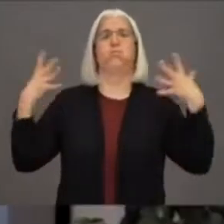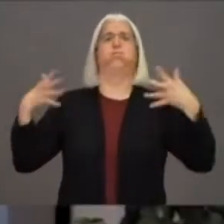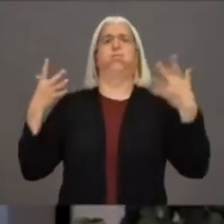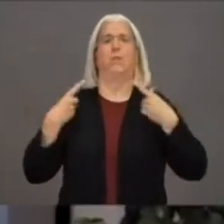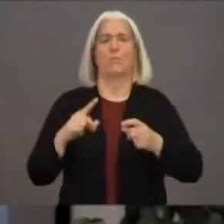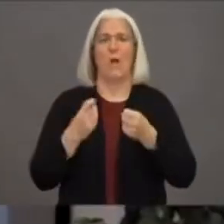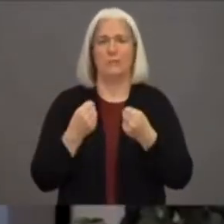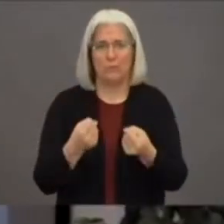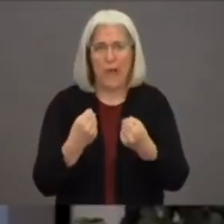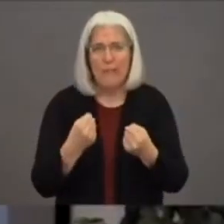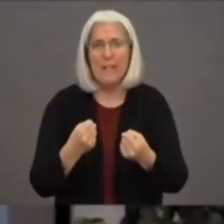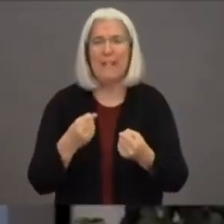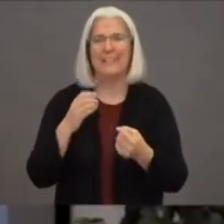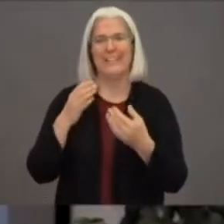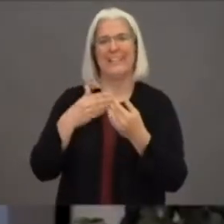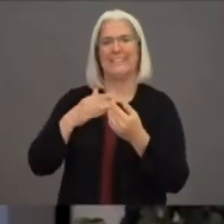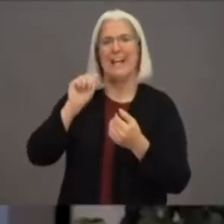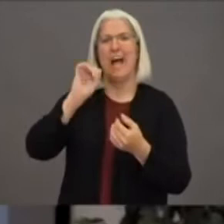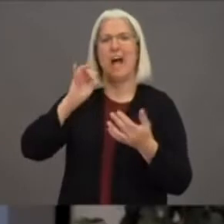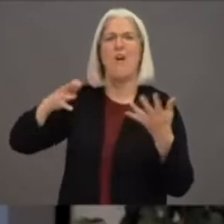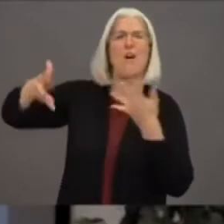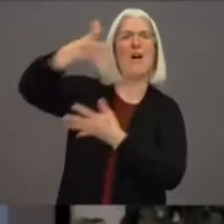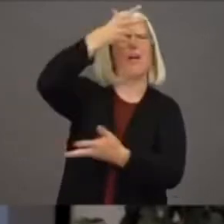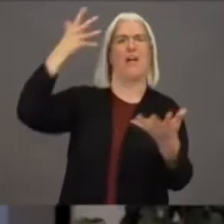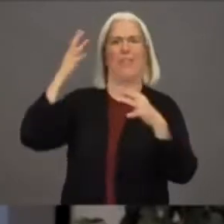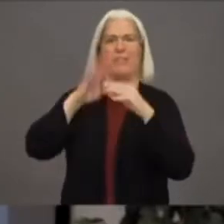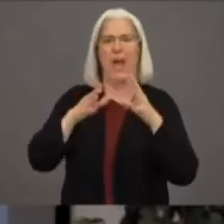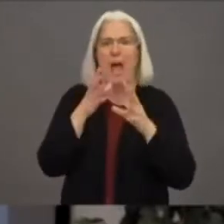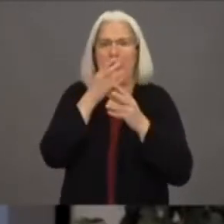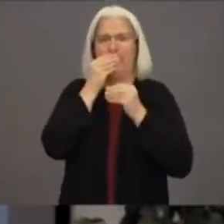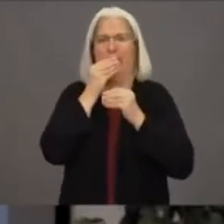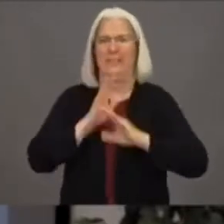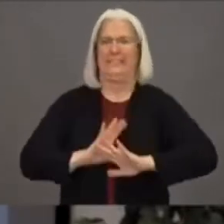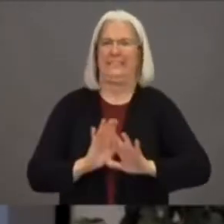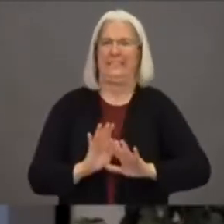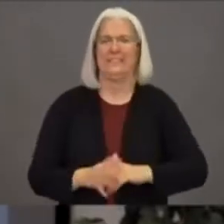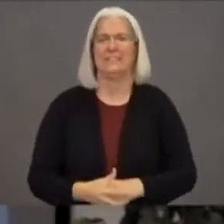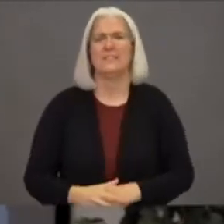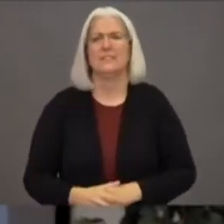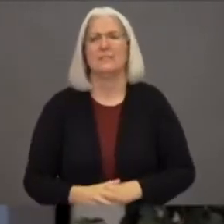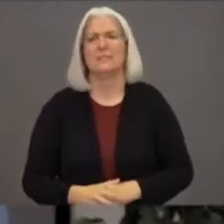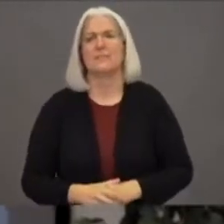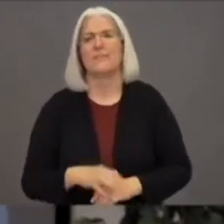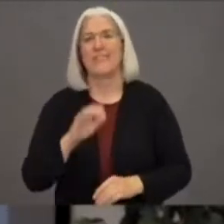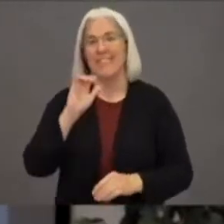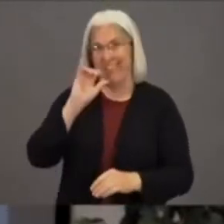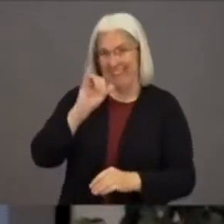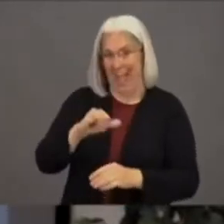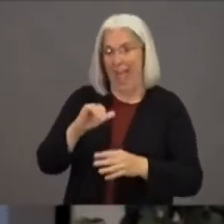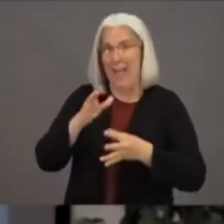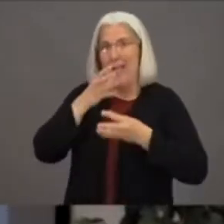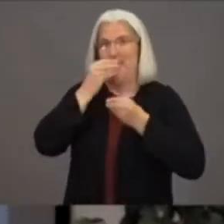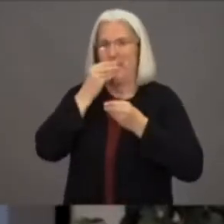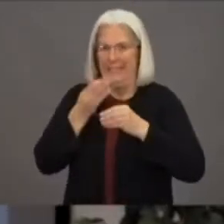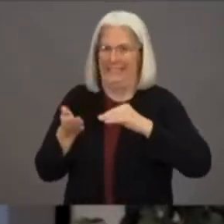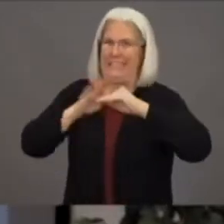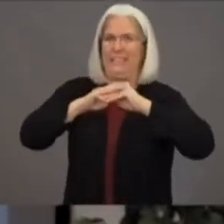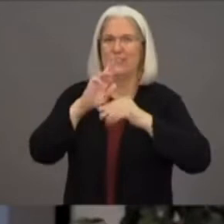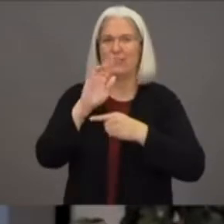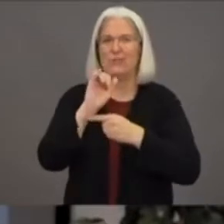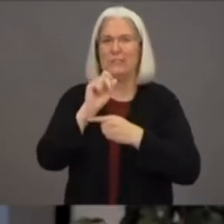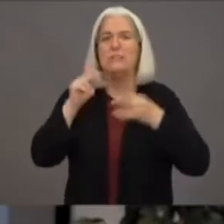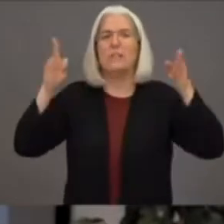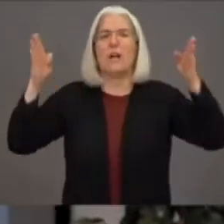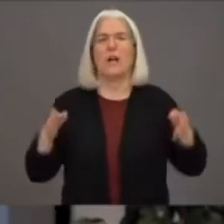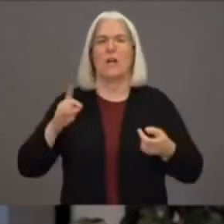Now, can you remind us of those that are at higher risk of serious illness? Can you remind us of who